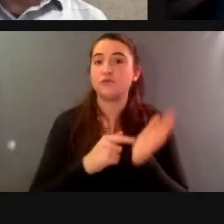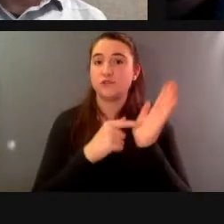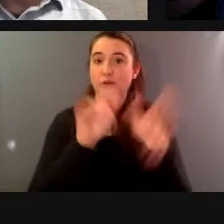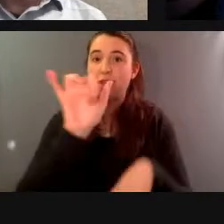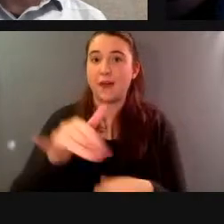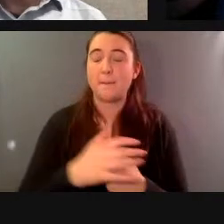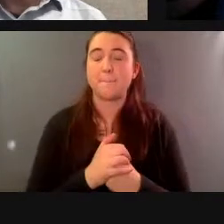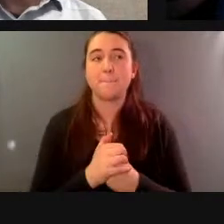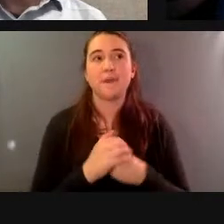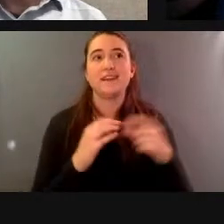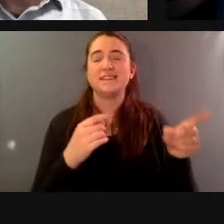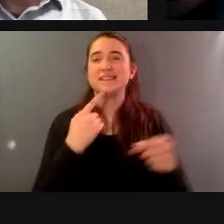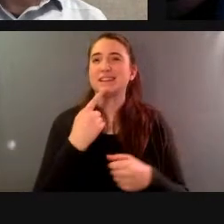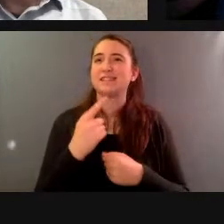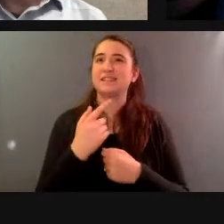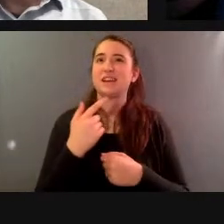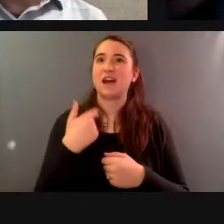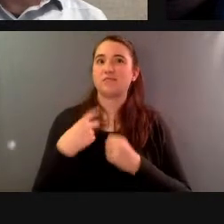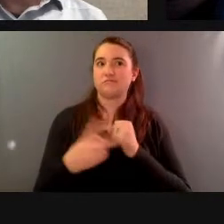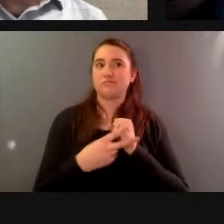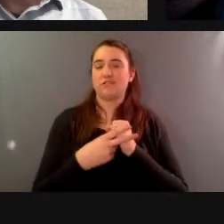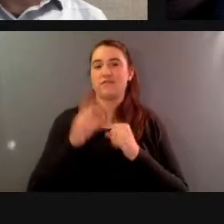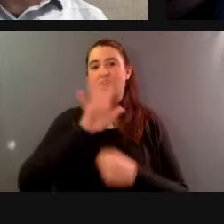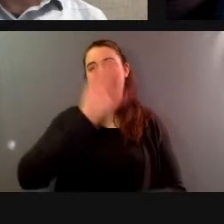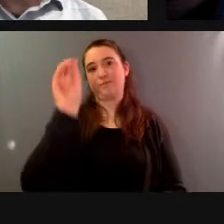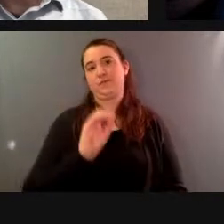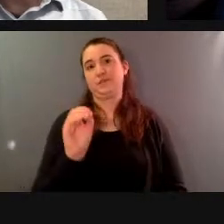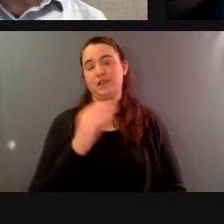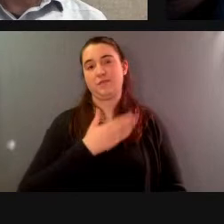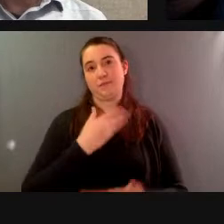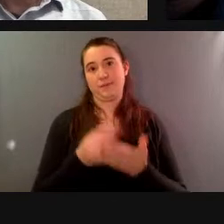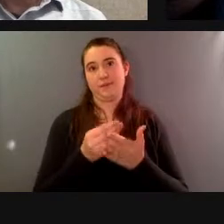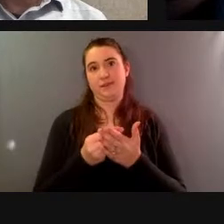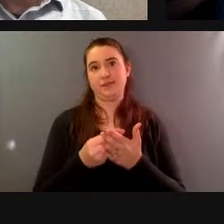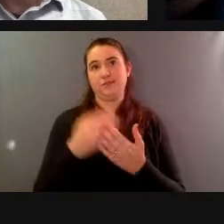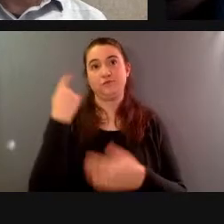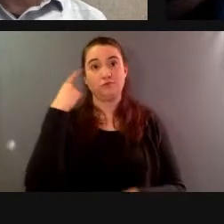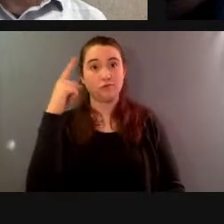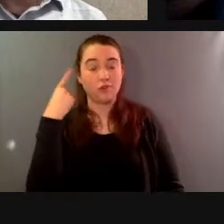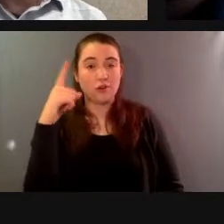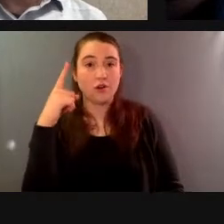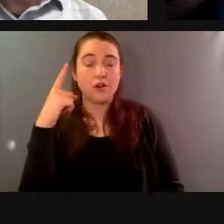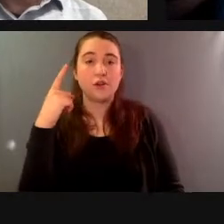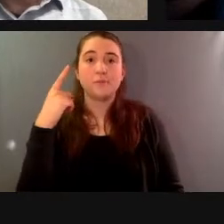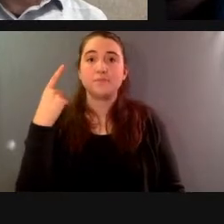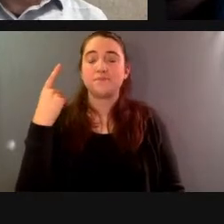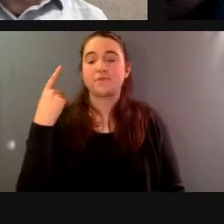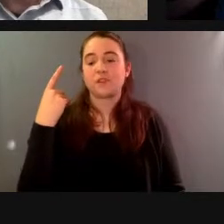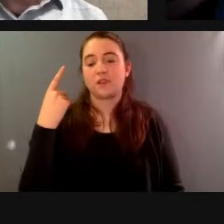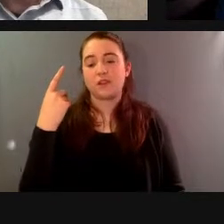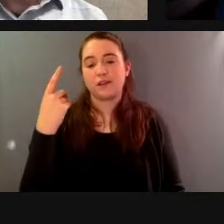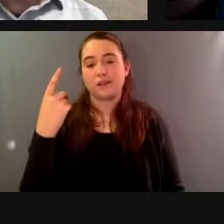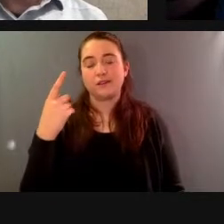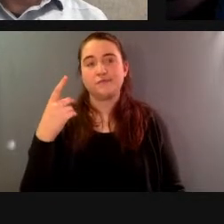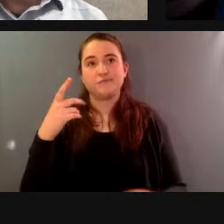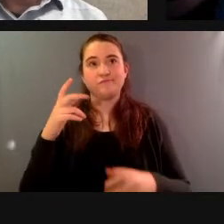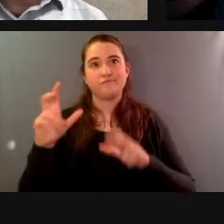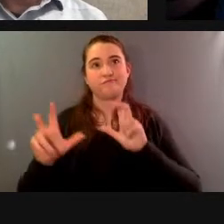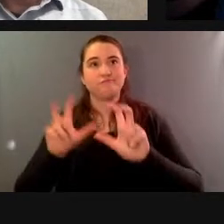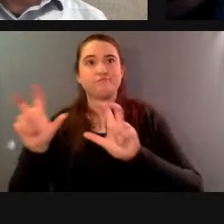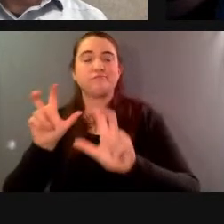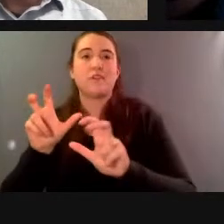reserve five percent of my wealth to do visionary projects to do philanthropic and phil ecology